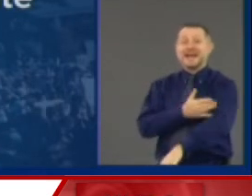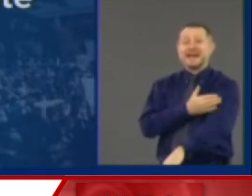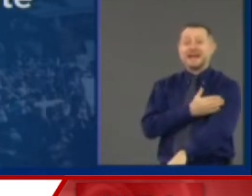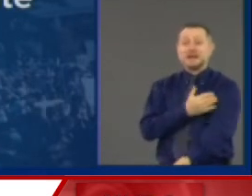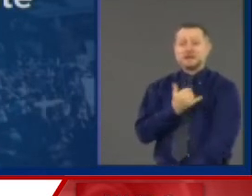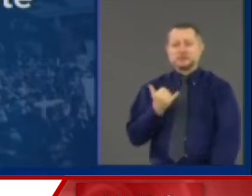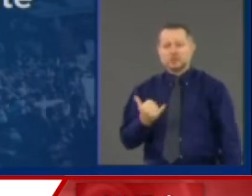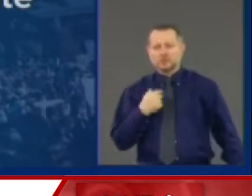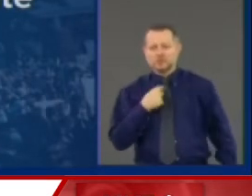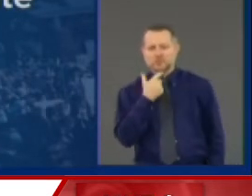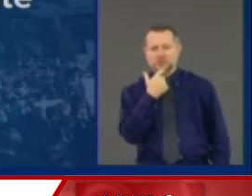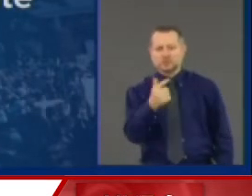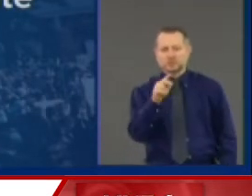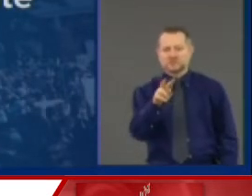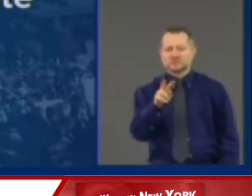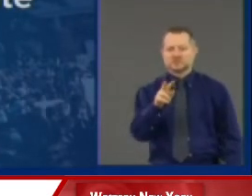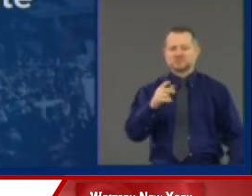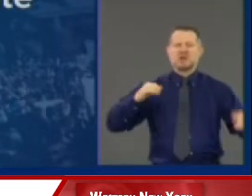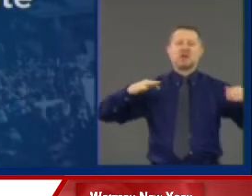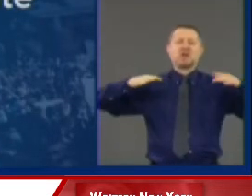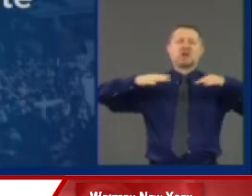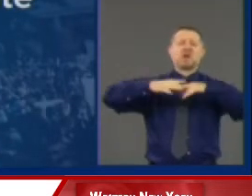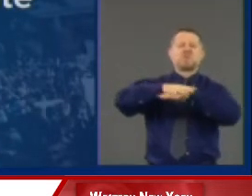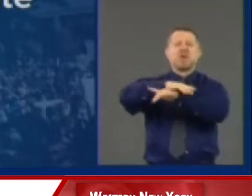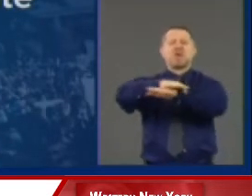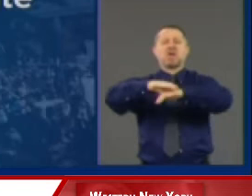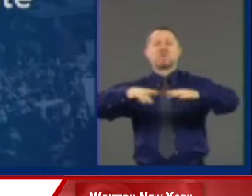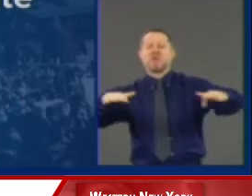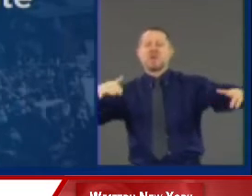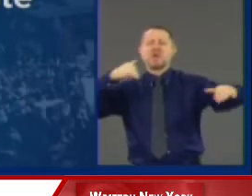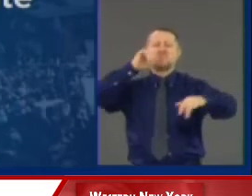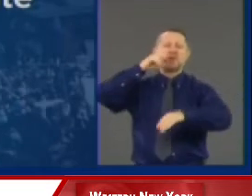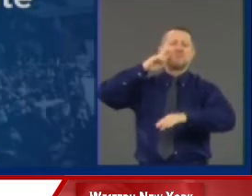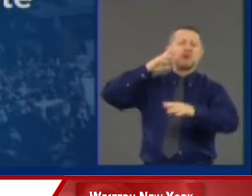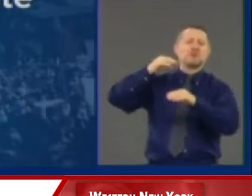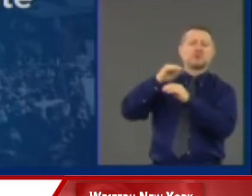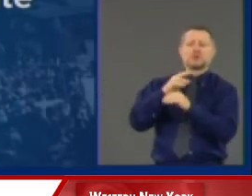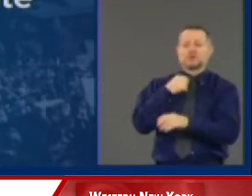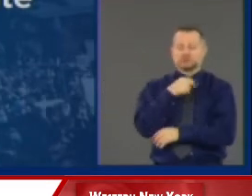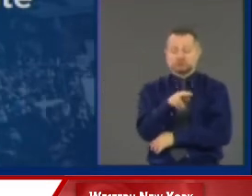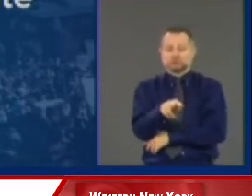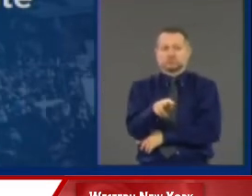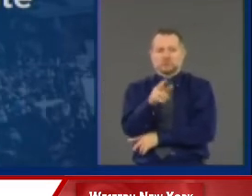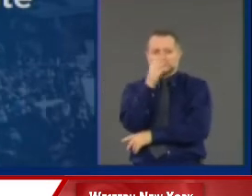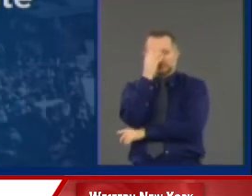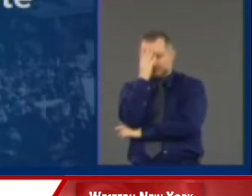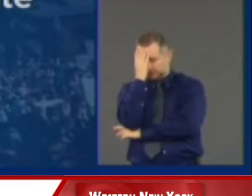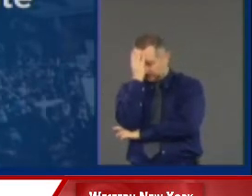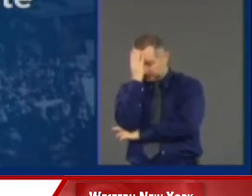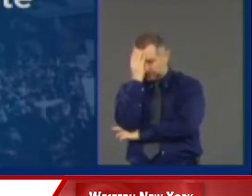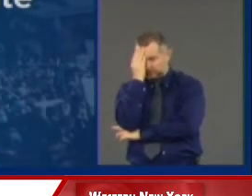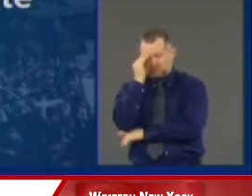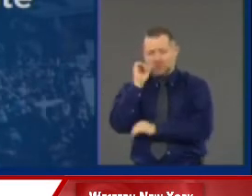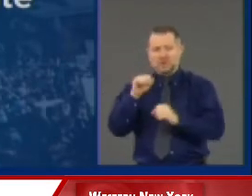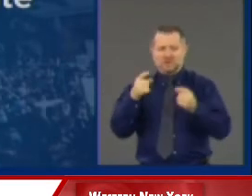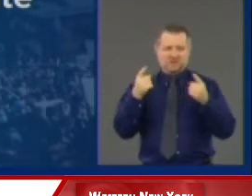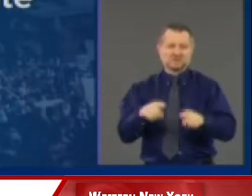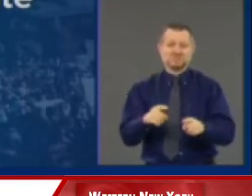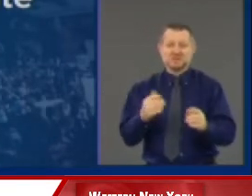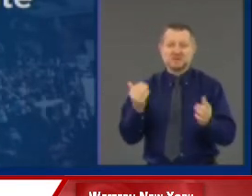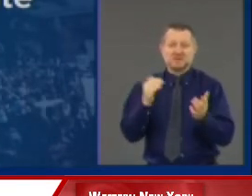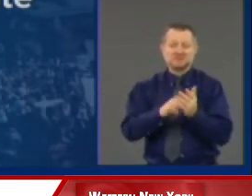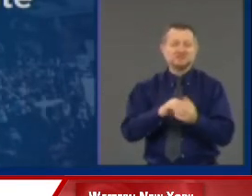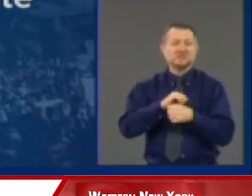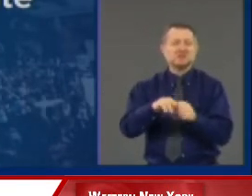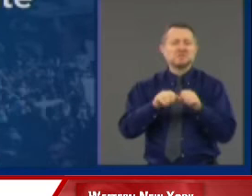and you see these mass gatherings that could potentially be infecting hundreds